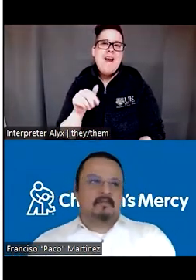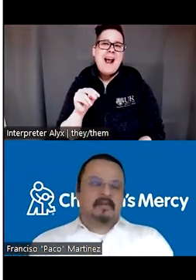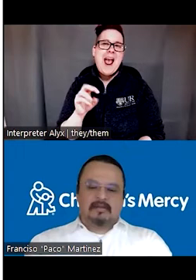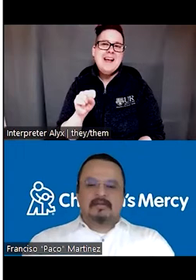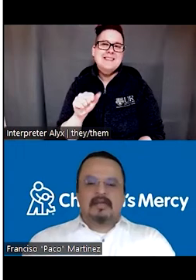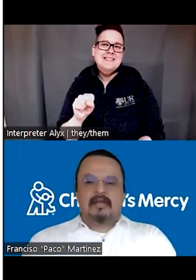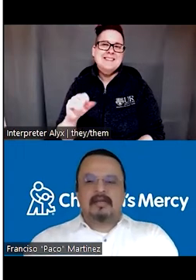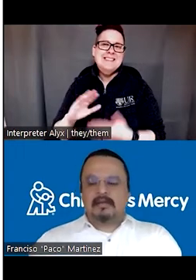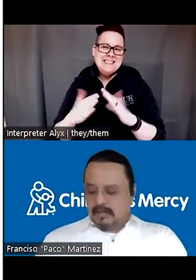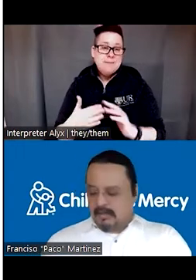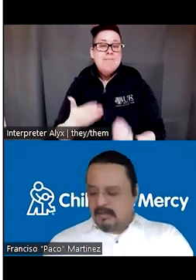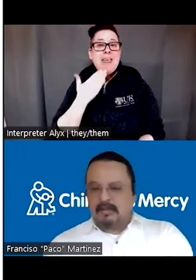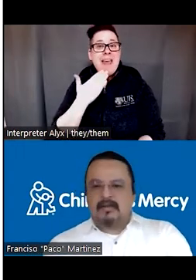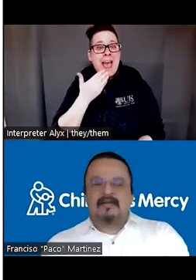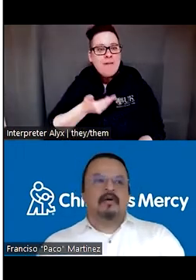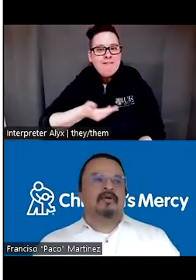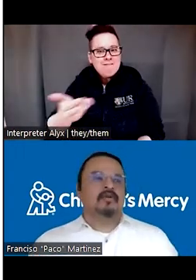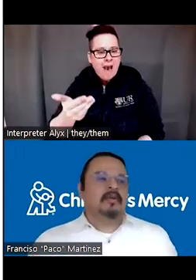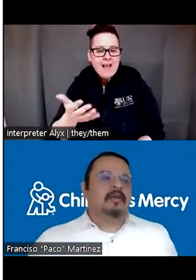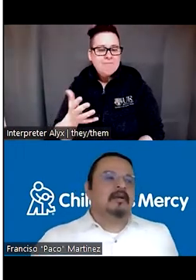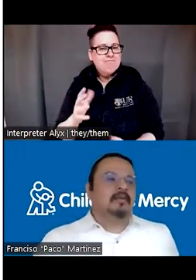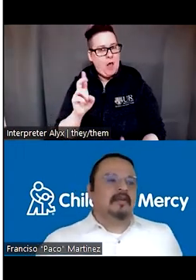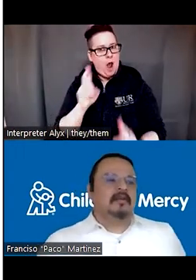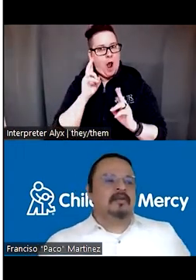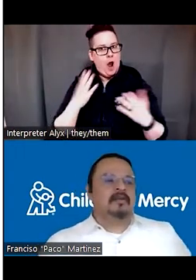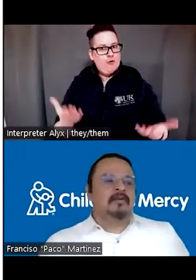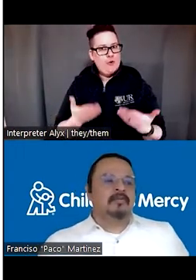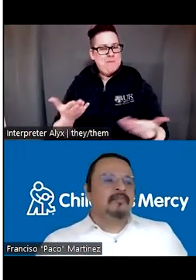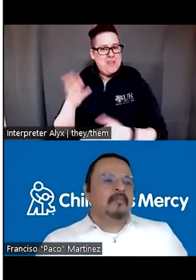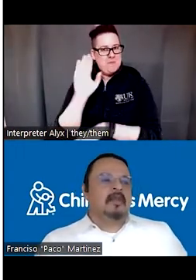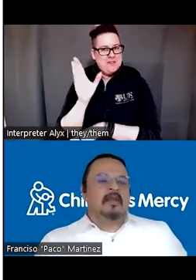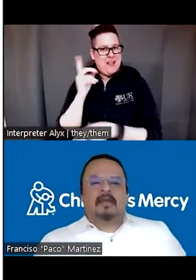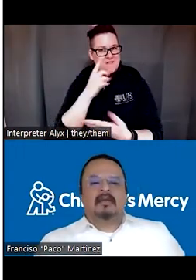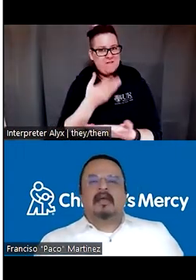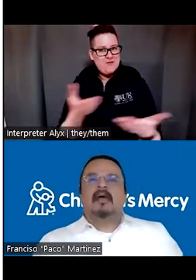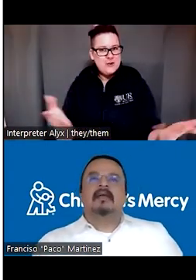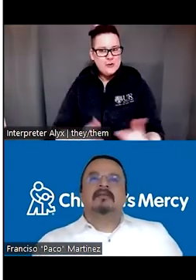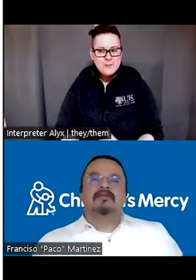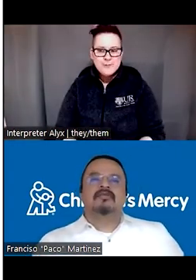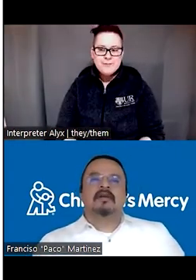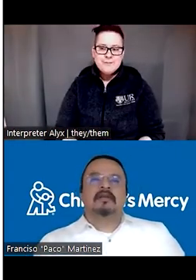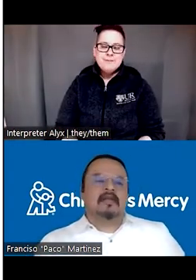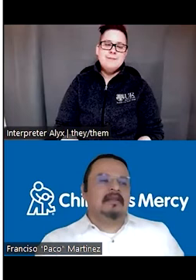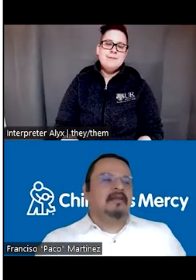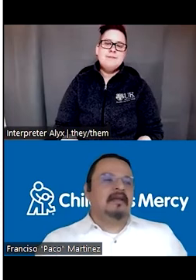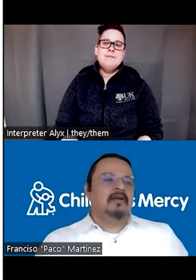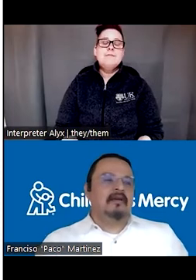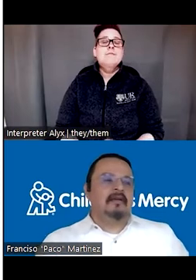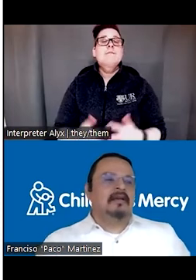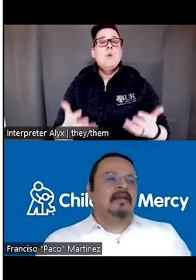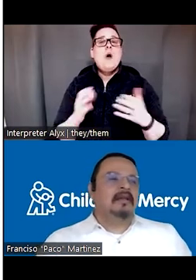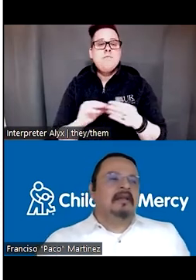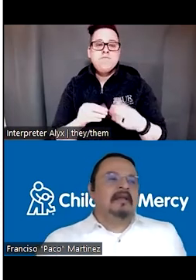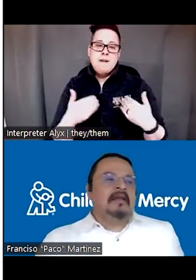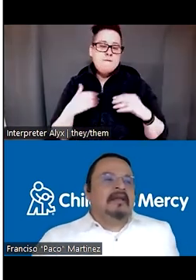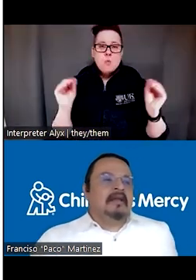for having me here today. And it's an honor to be here and present to you. And I just want to say that I don't have